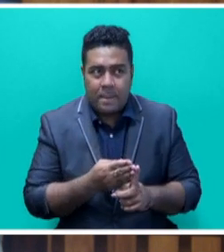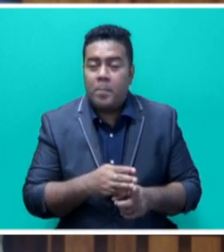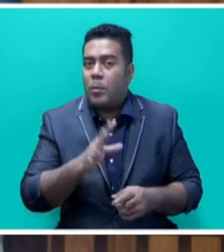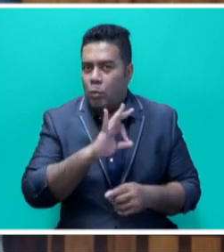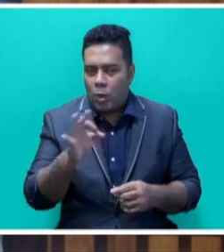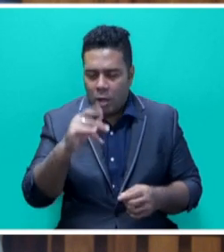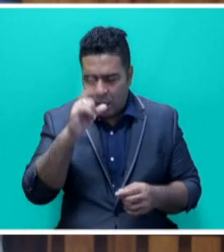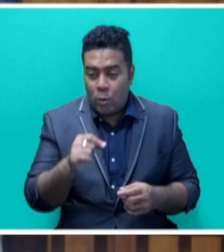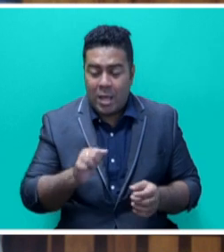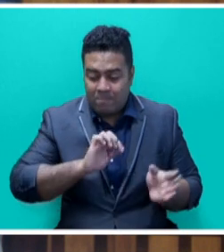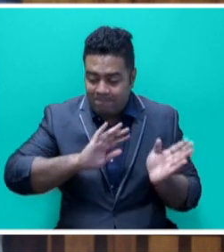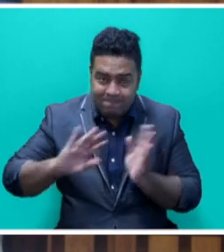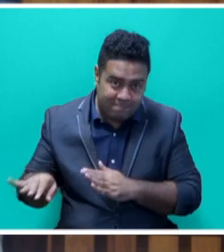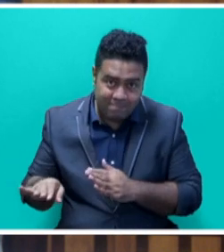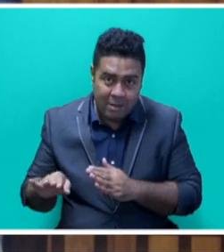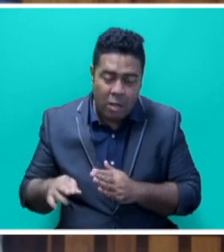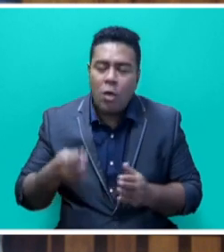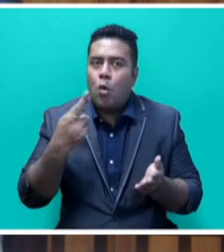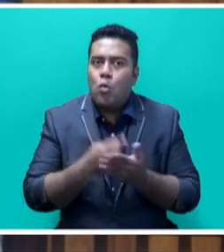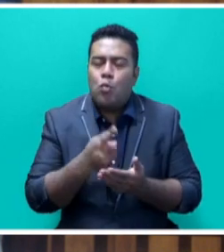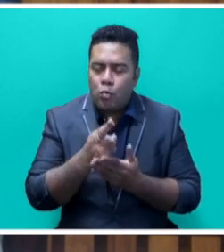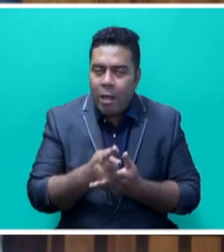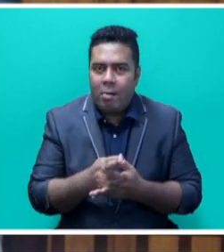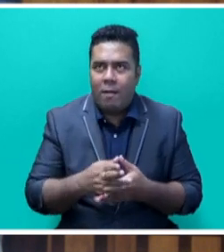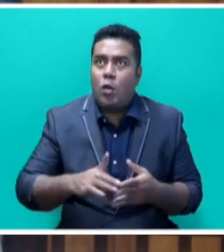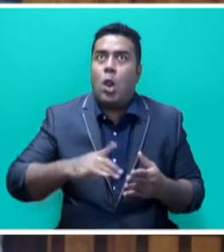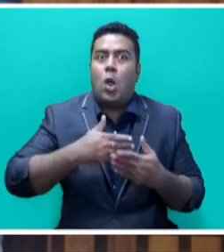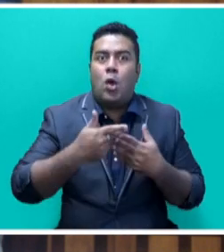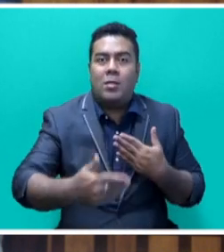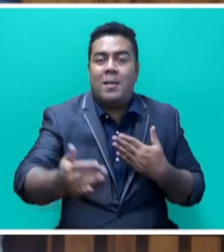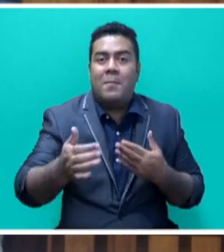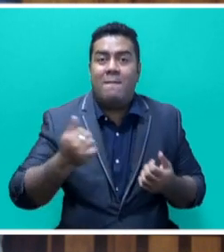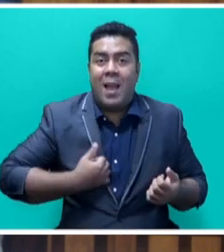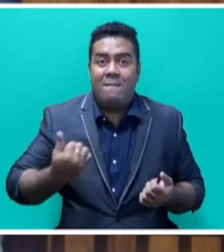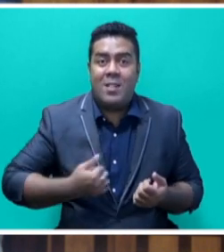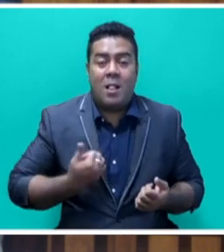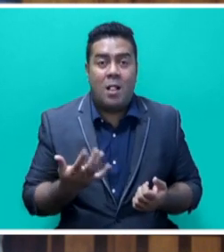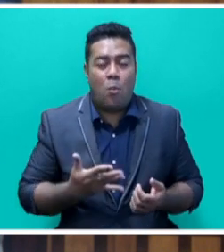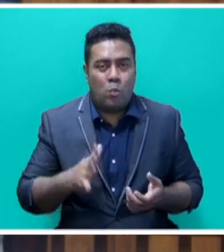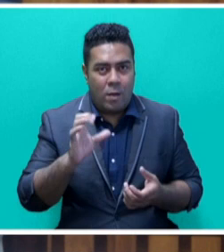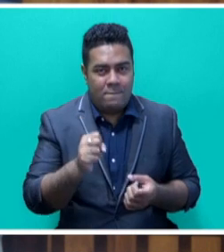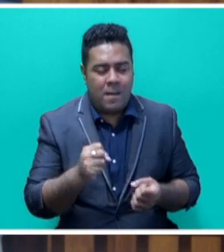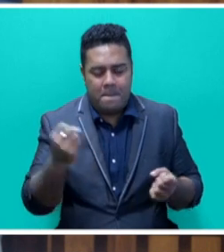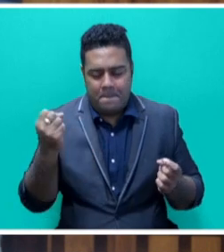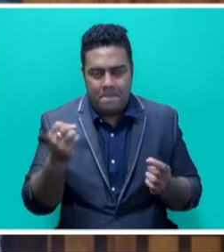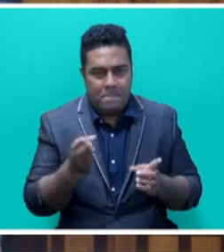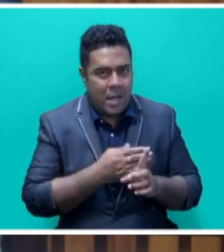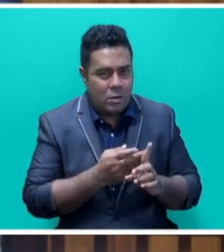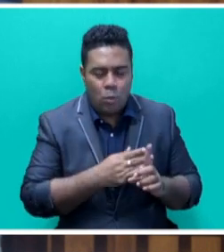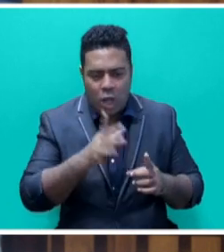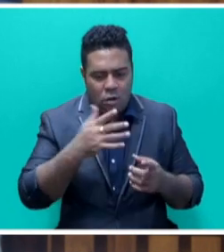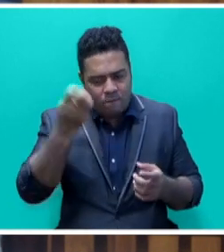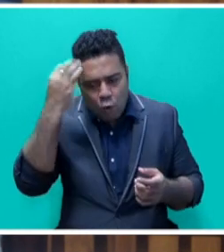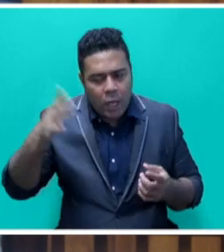that we can ignore the very real threat to our long-term survival when we manage a very serious immediate threat. We cannot.